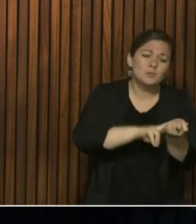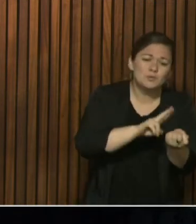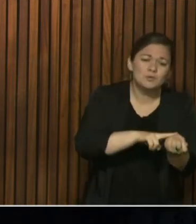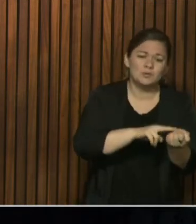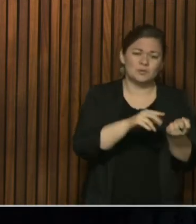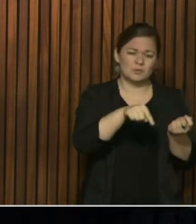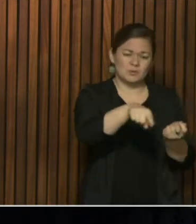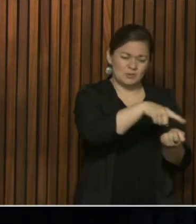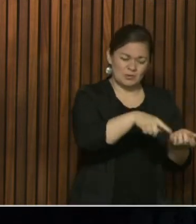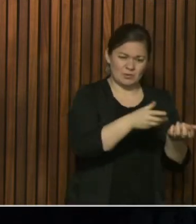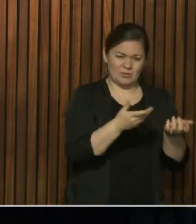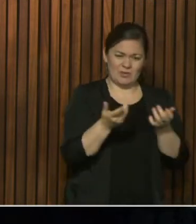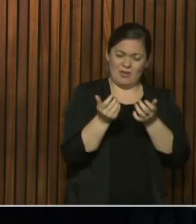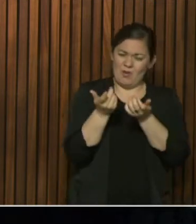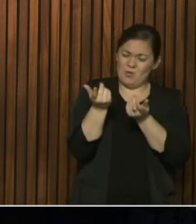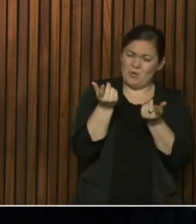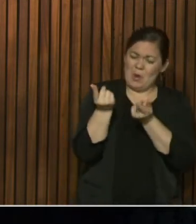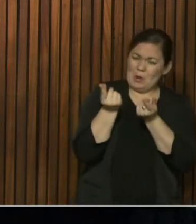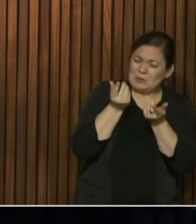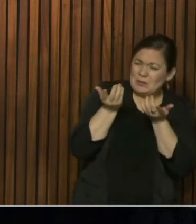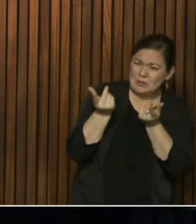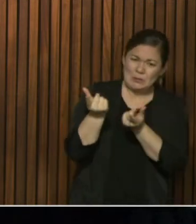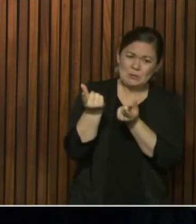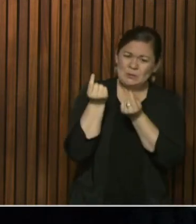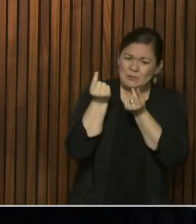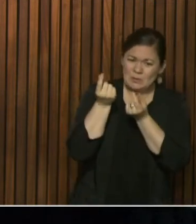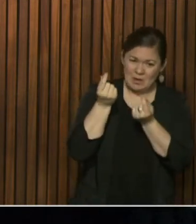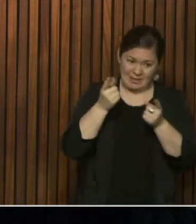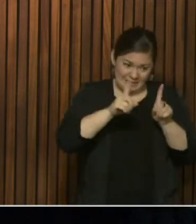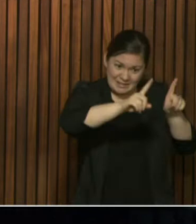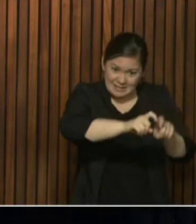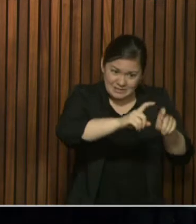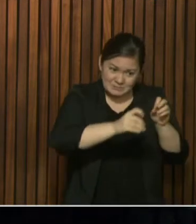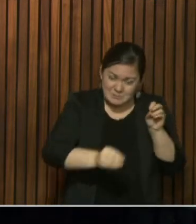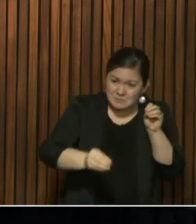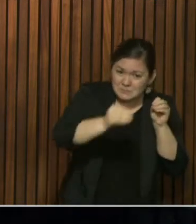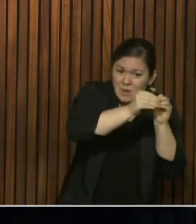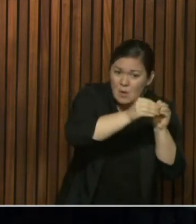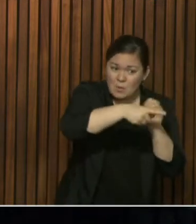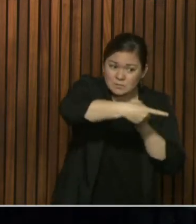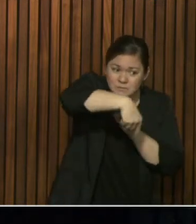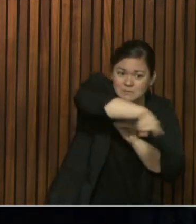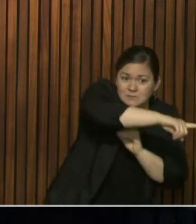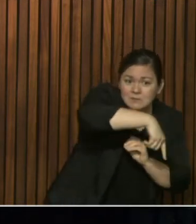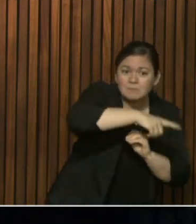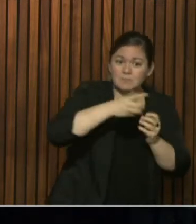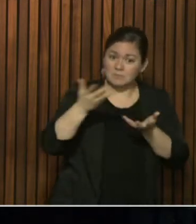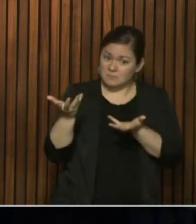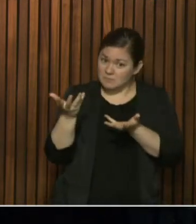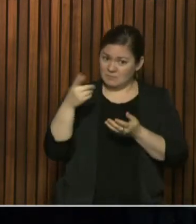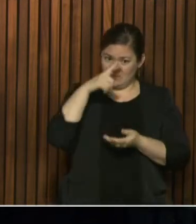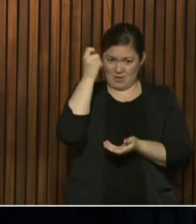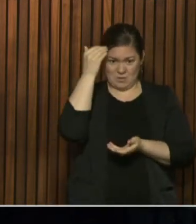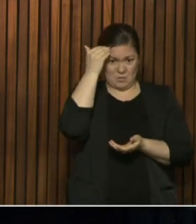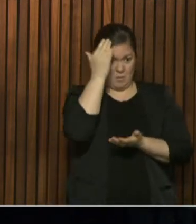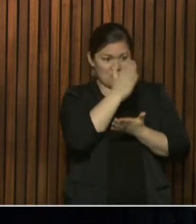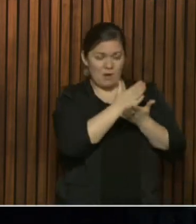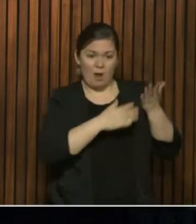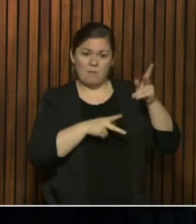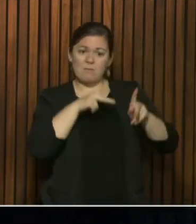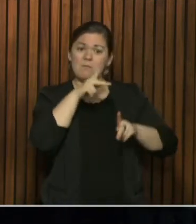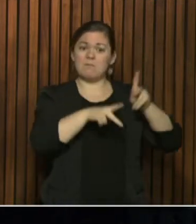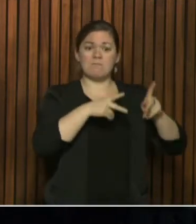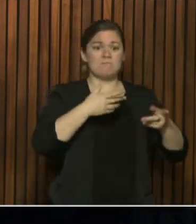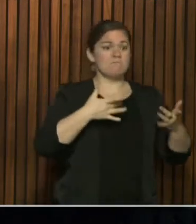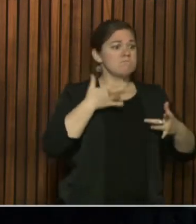given more thought? Is there more discussion to more widespread testing if we know that asymptomatic people carry the disease, but right